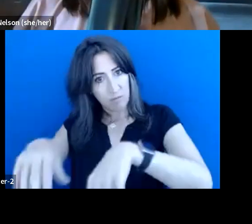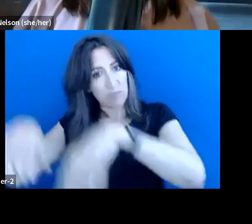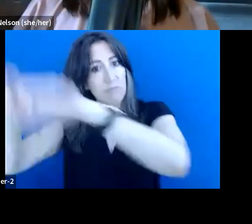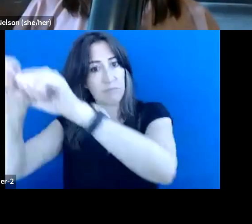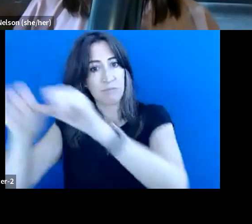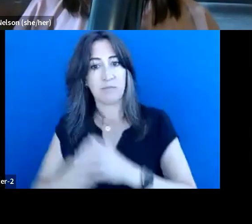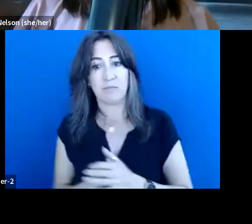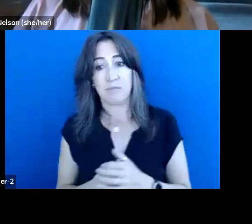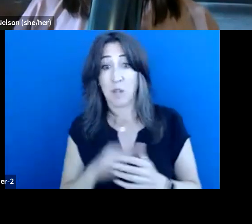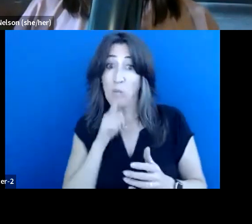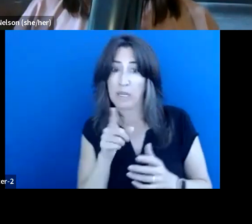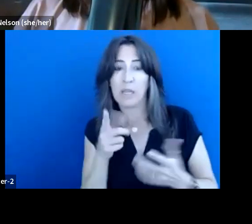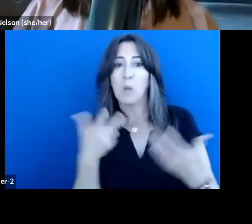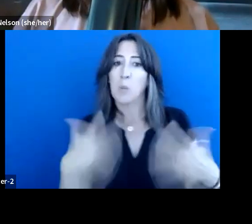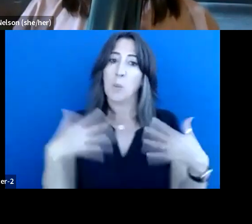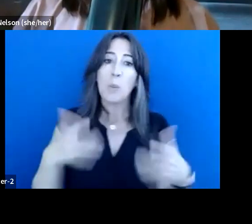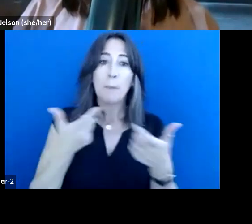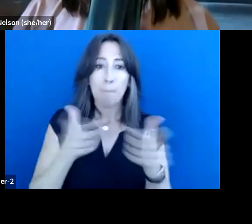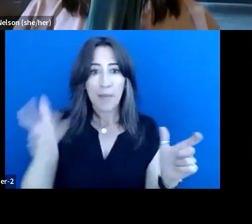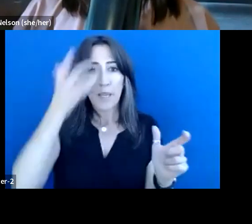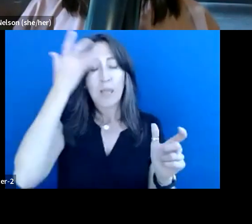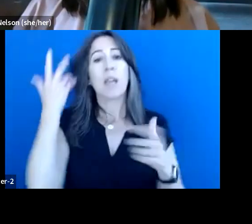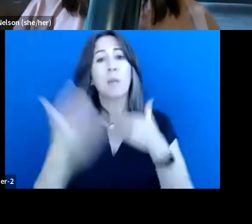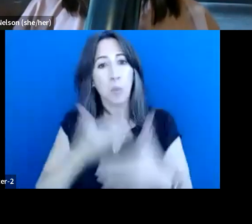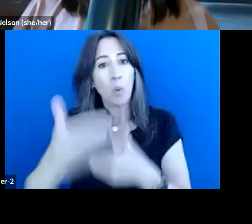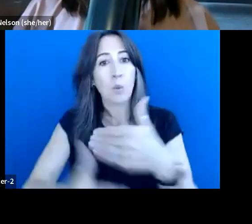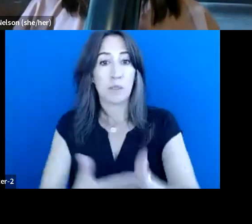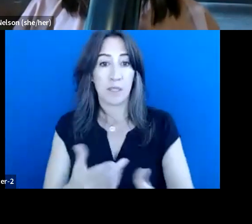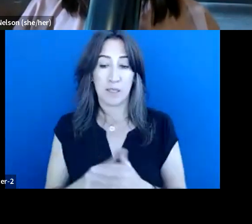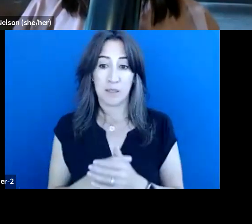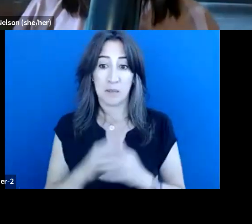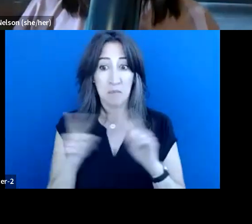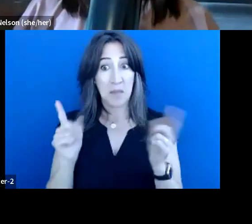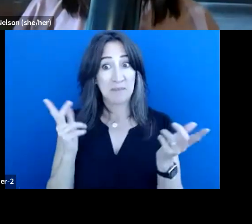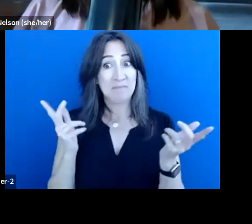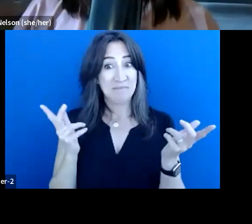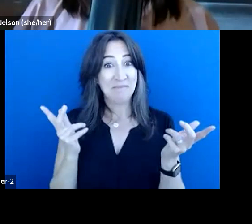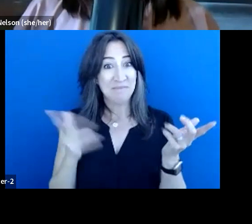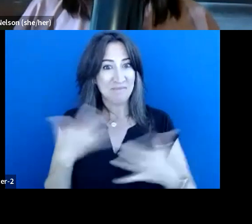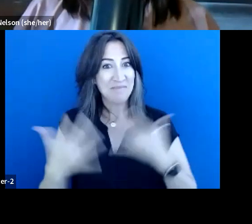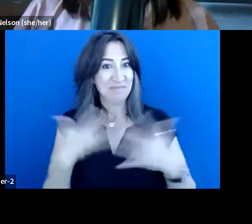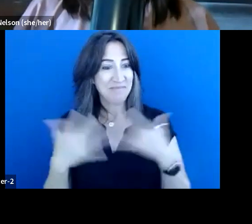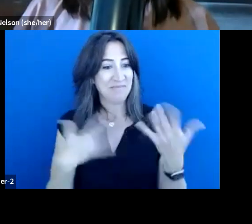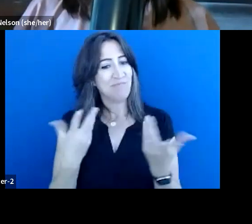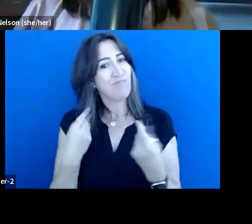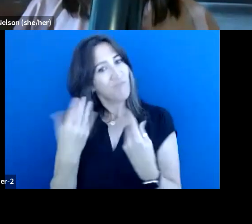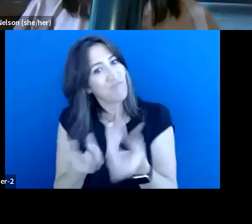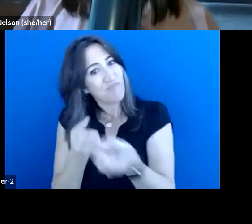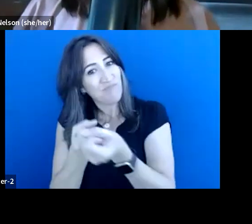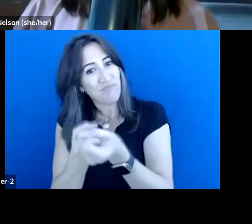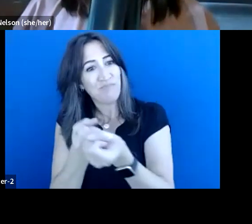and it was quite a process to get to that place, but I think we're, we're, we're pretty excited. provides support for